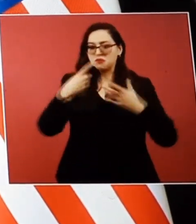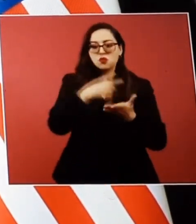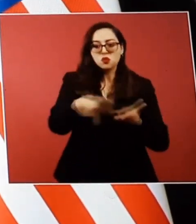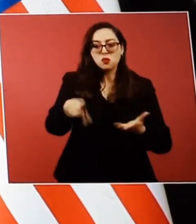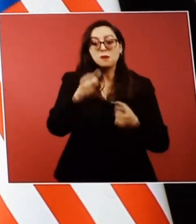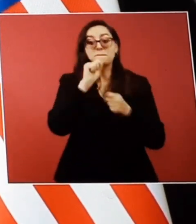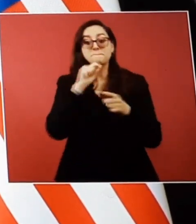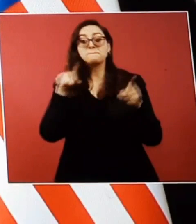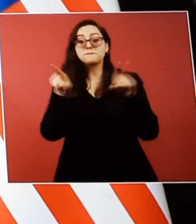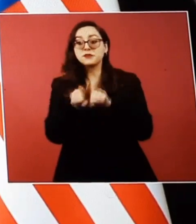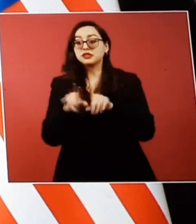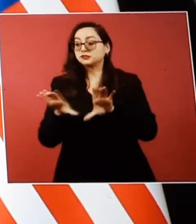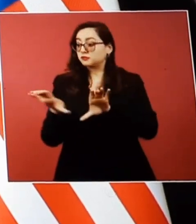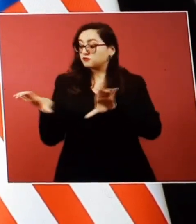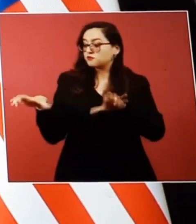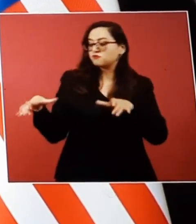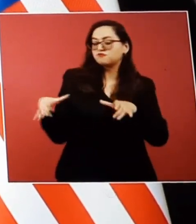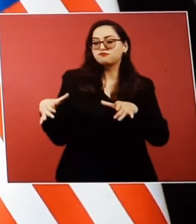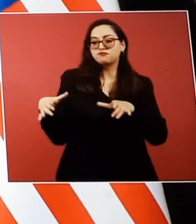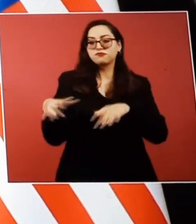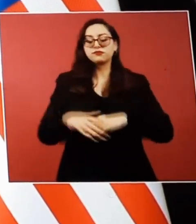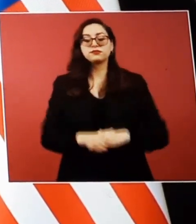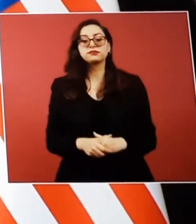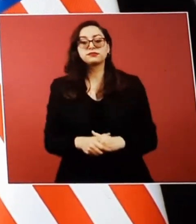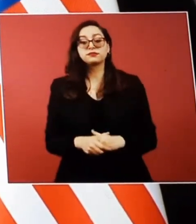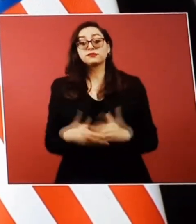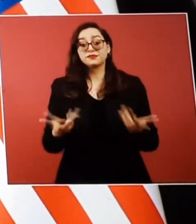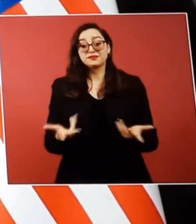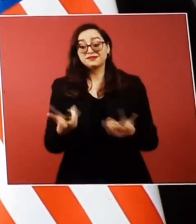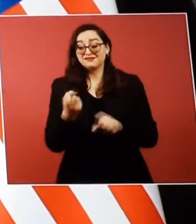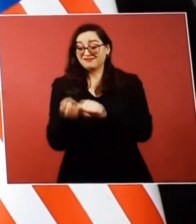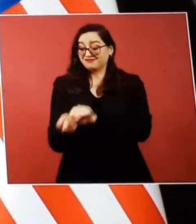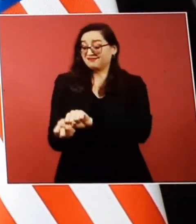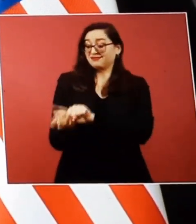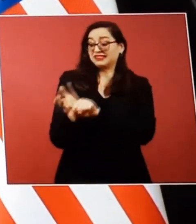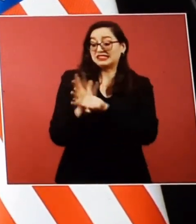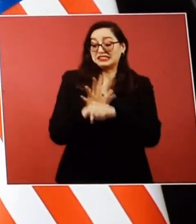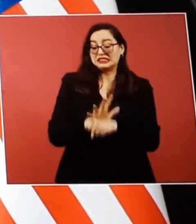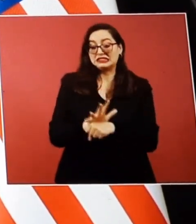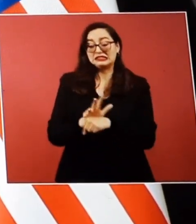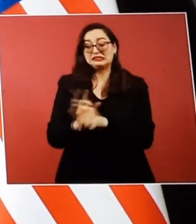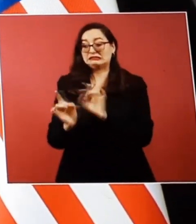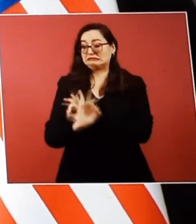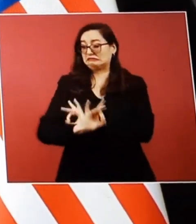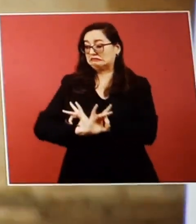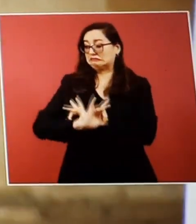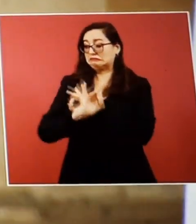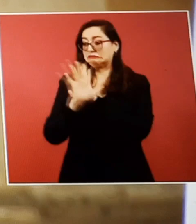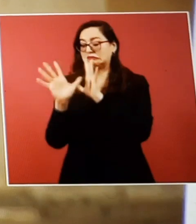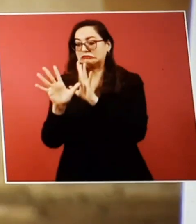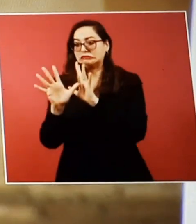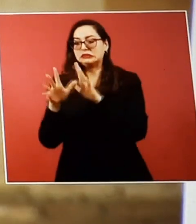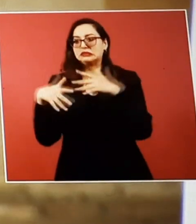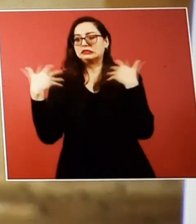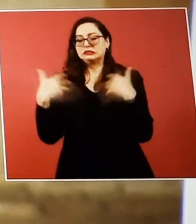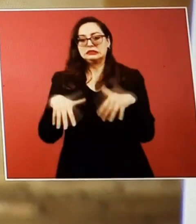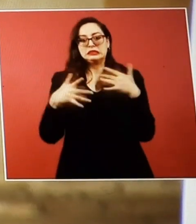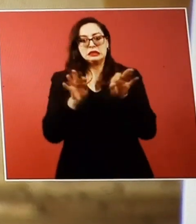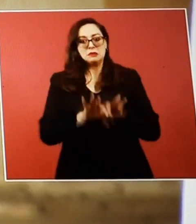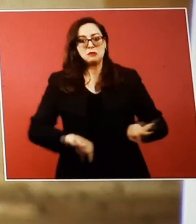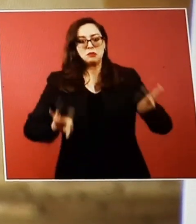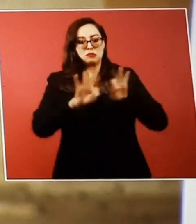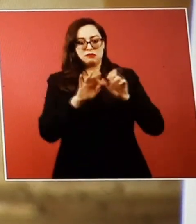COVID-19 showed us the importance of supply chains and economic resilience, the importance